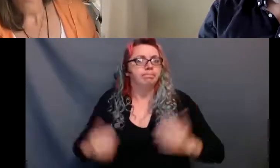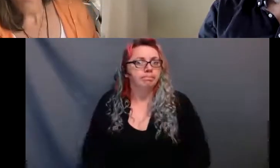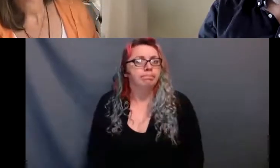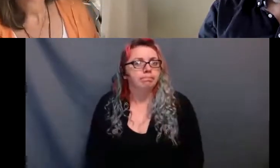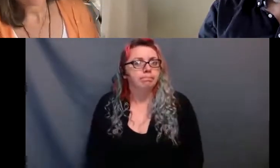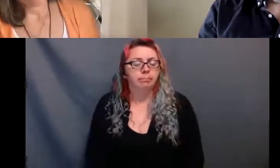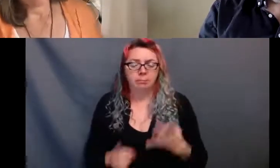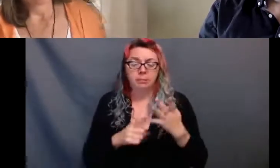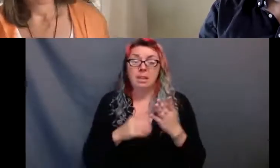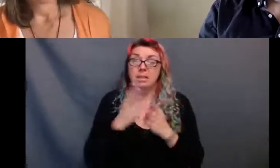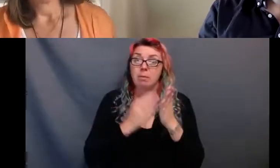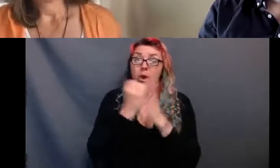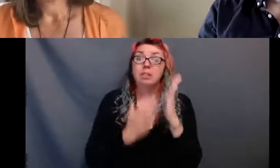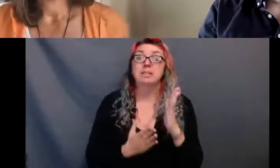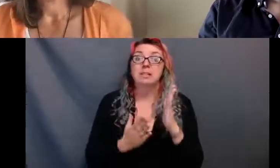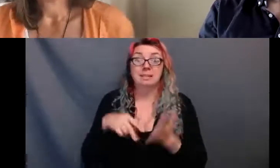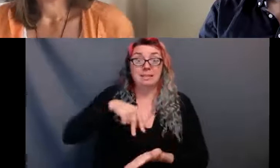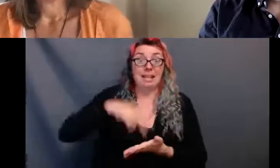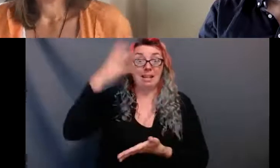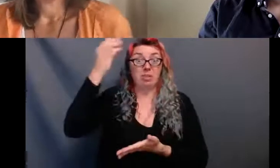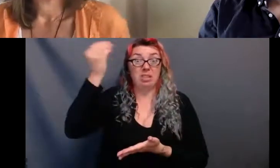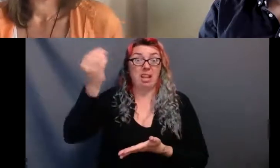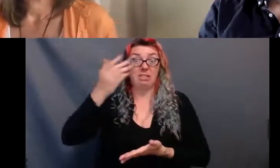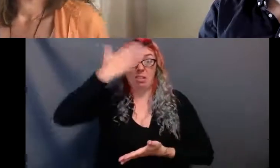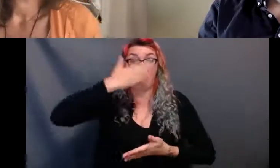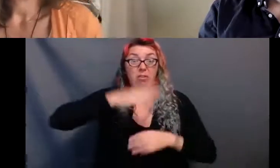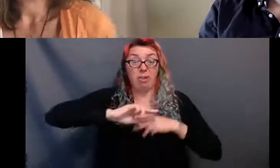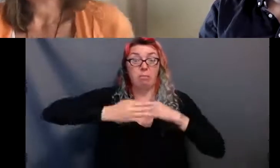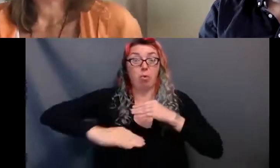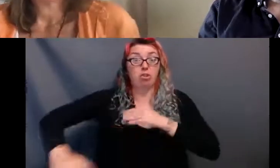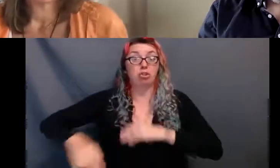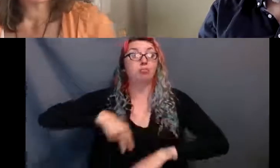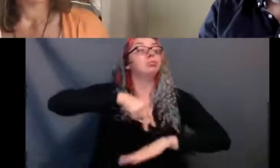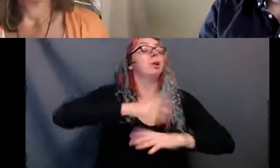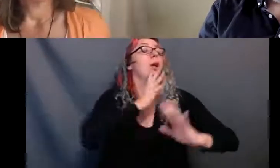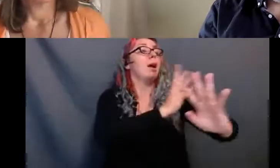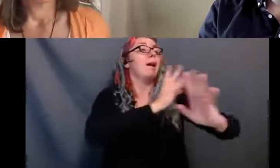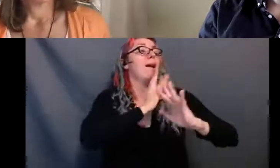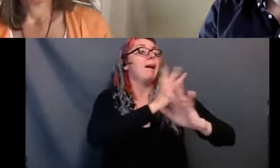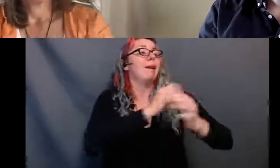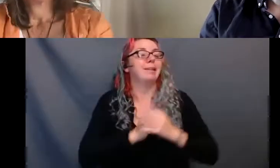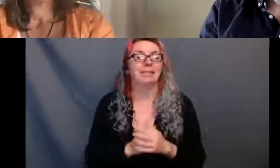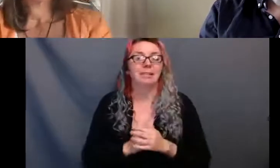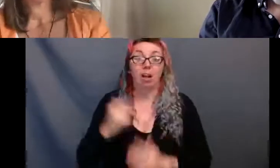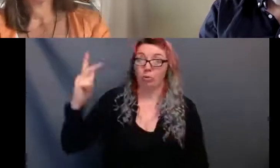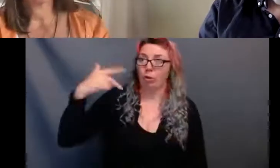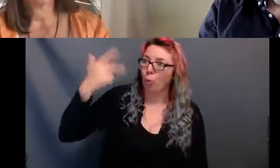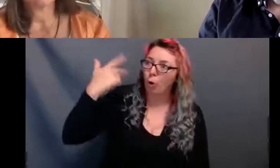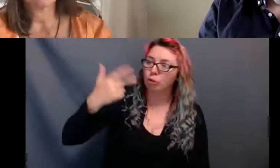sidewalks to household audiences standing on their porches. They dance on the land and rehearse and record in cyber spaces.